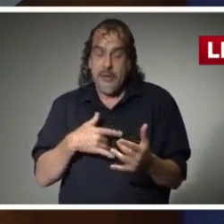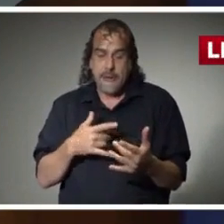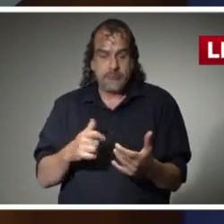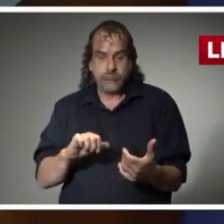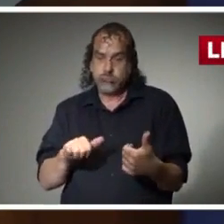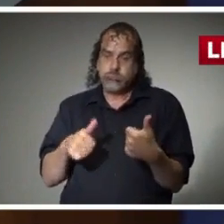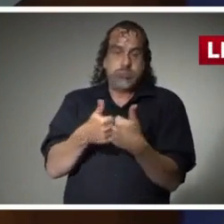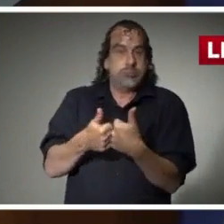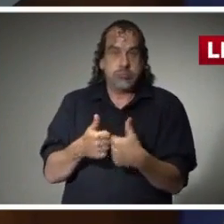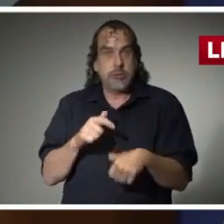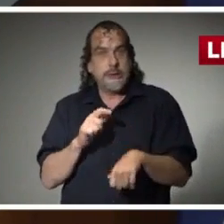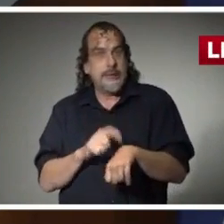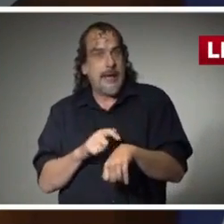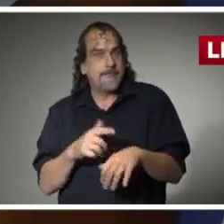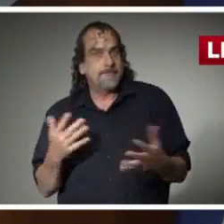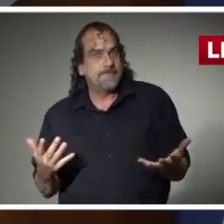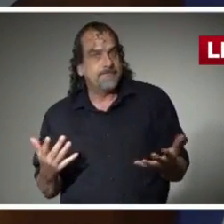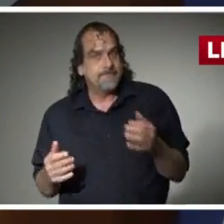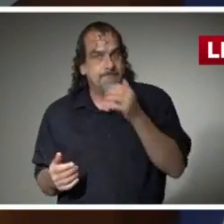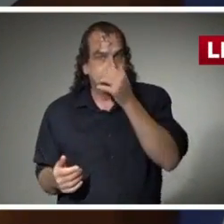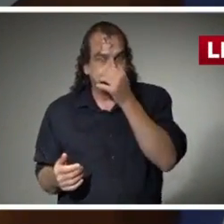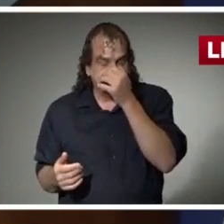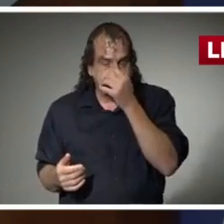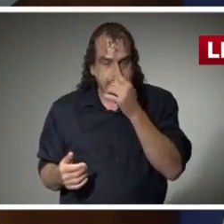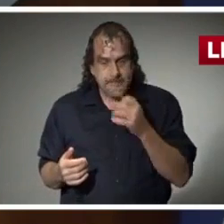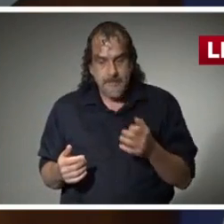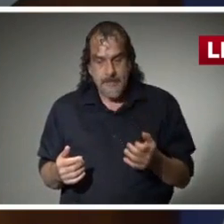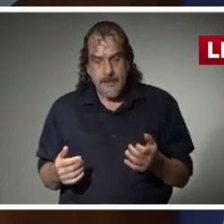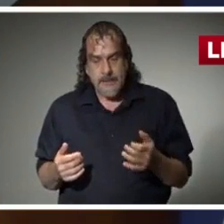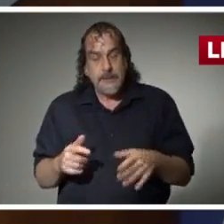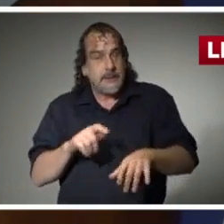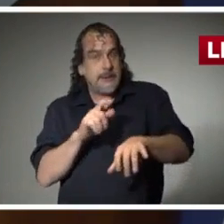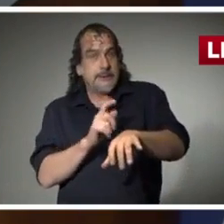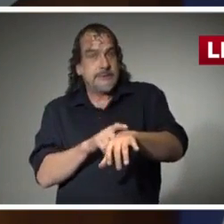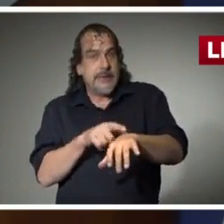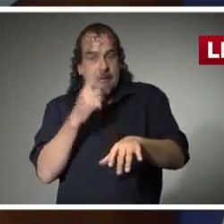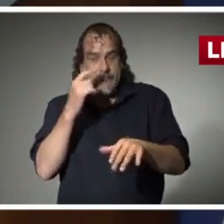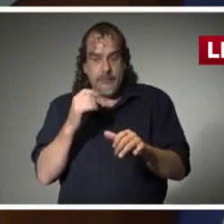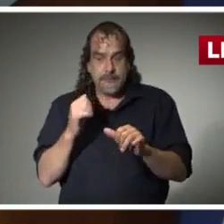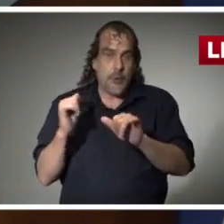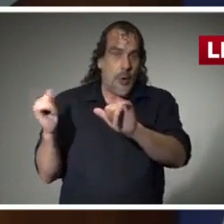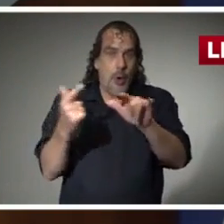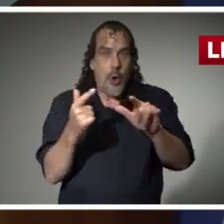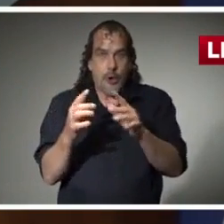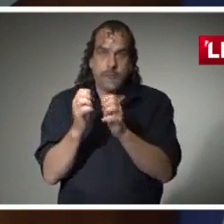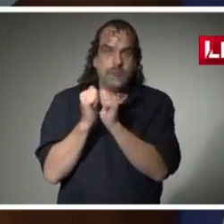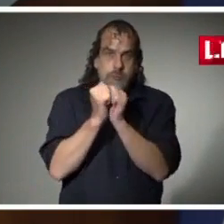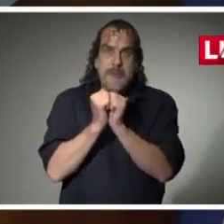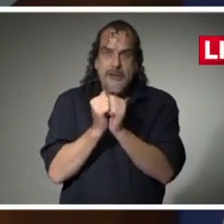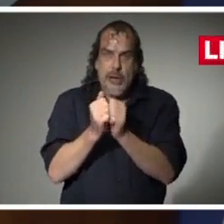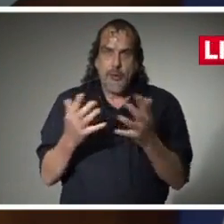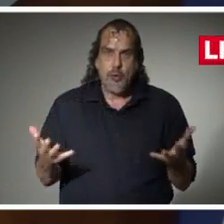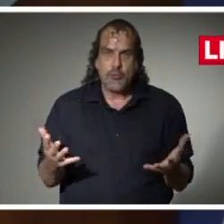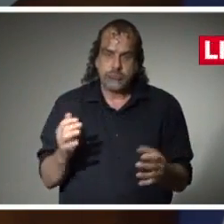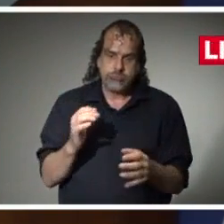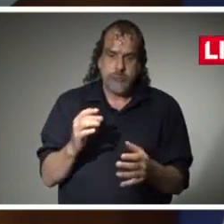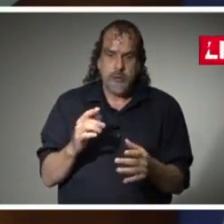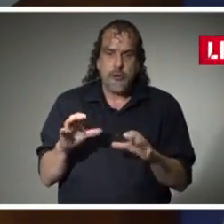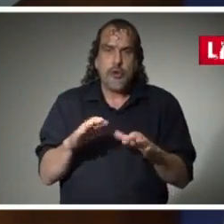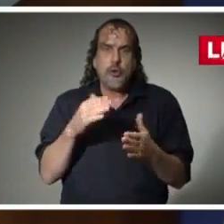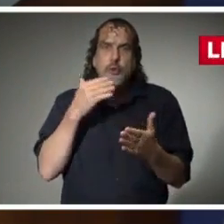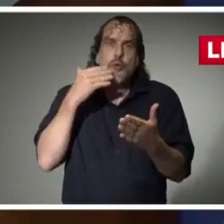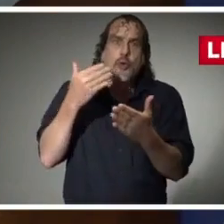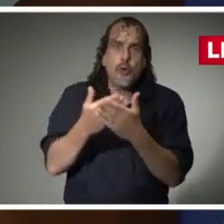in our state. It is time for us to work together to do more good